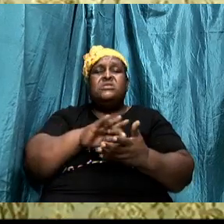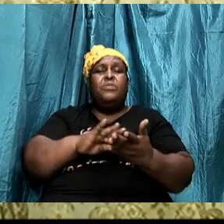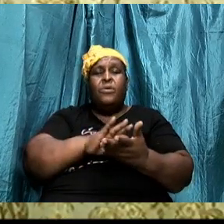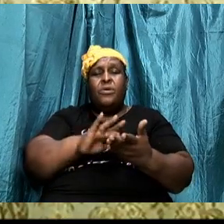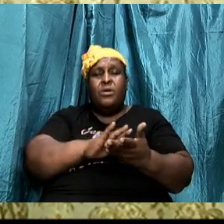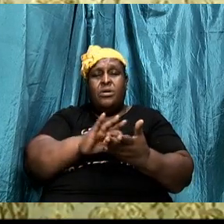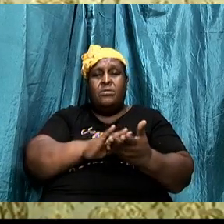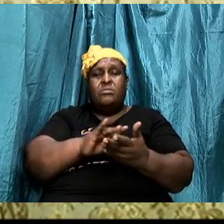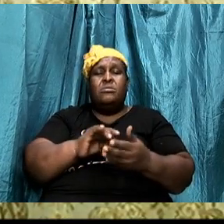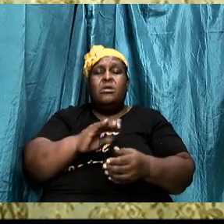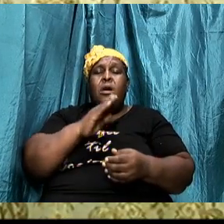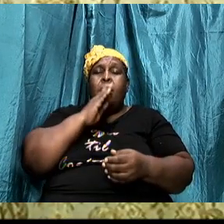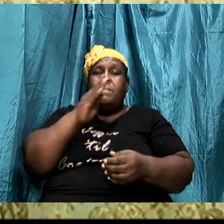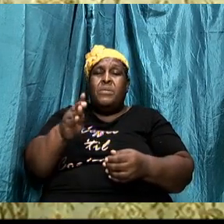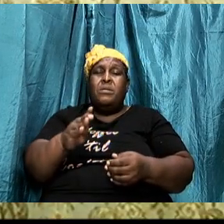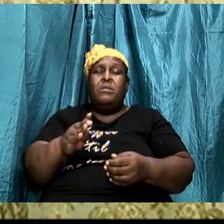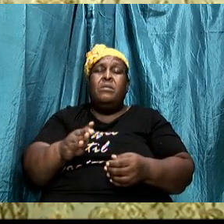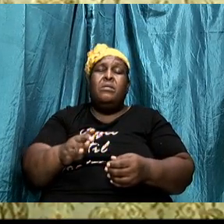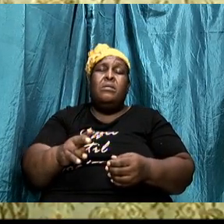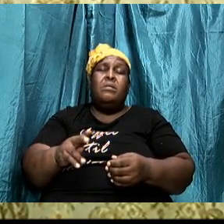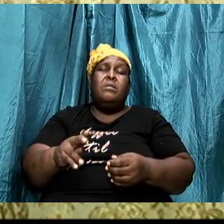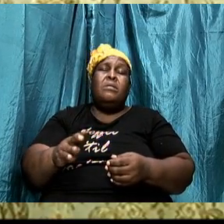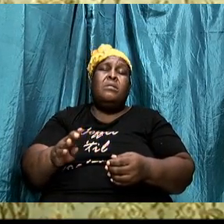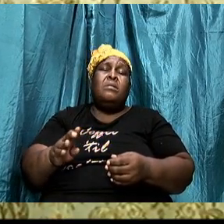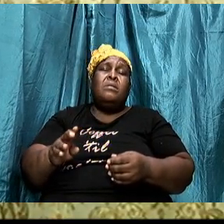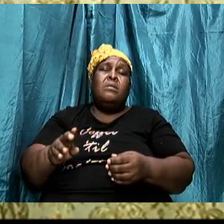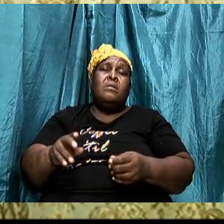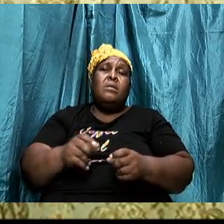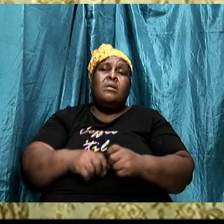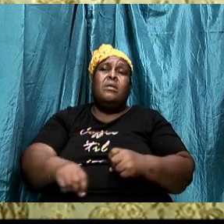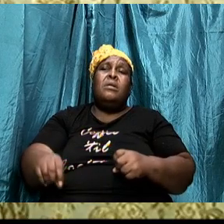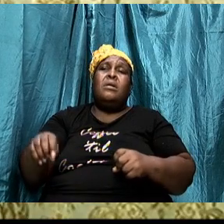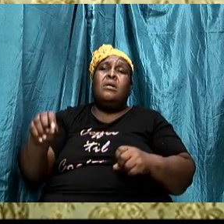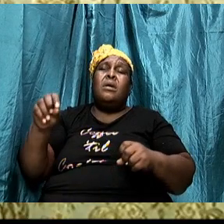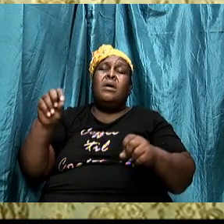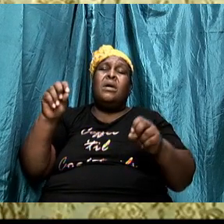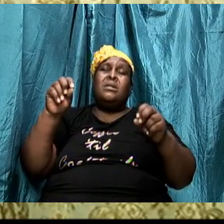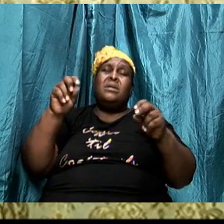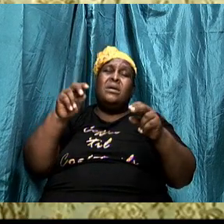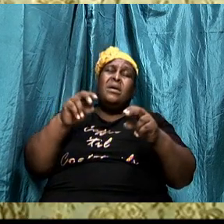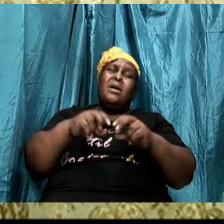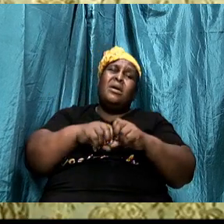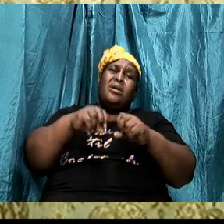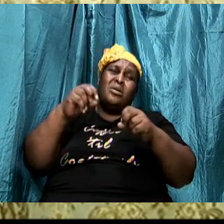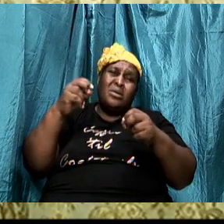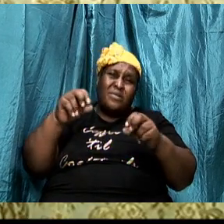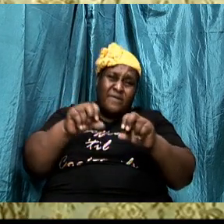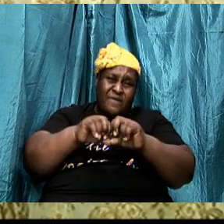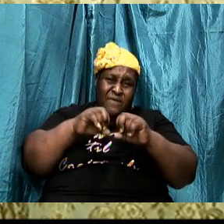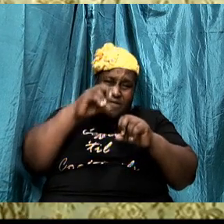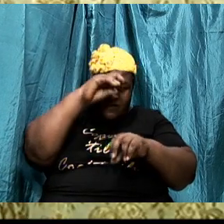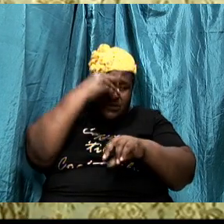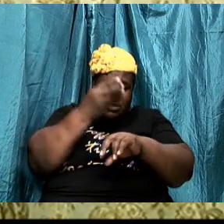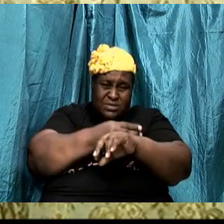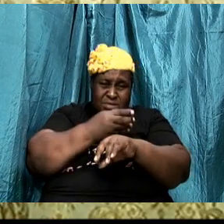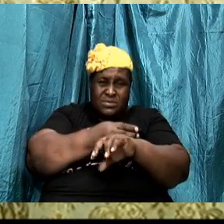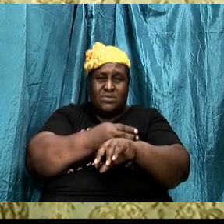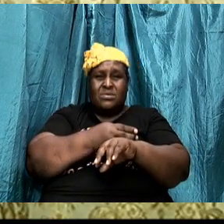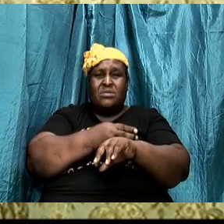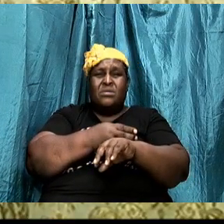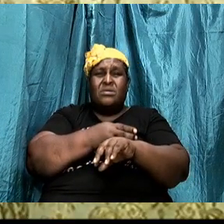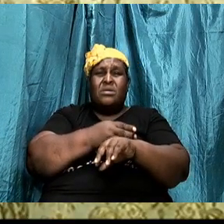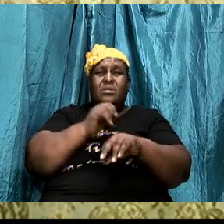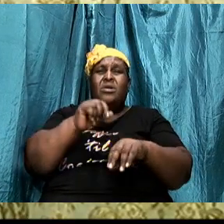hearer of God being a child of God you are an hearer and being an hearer means that you have an